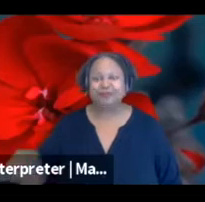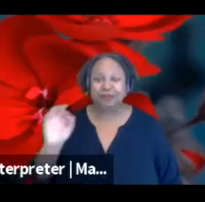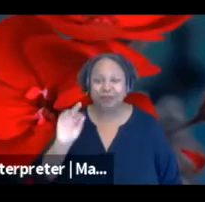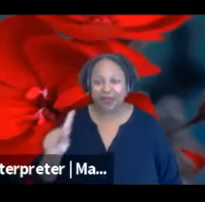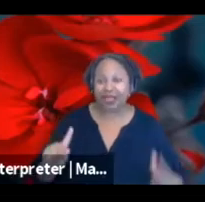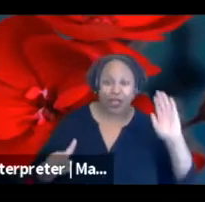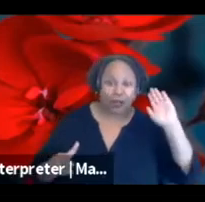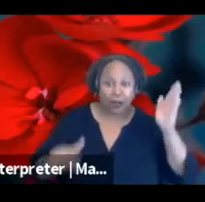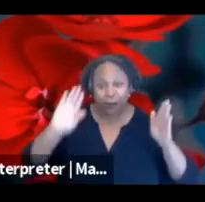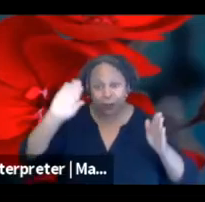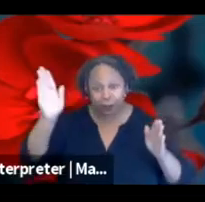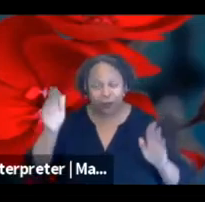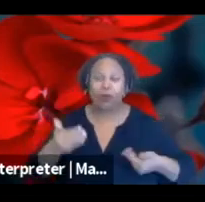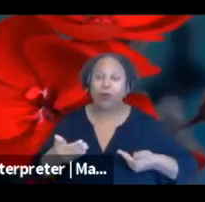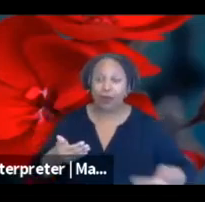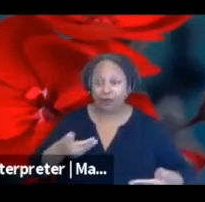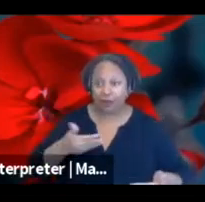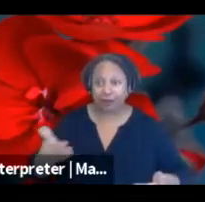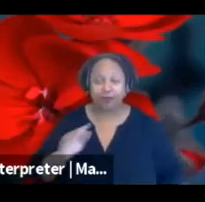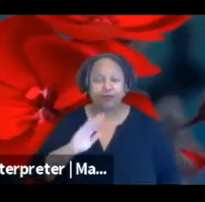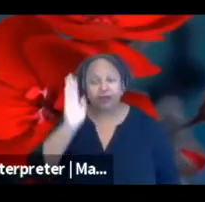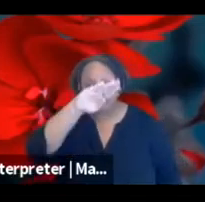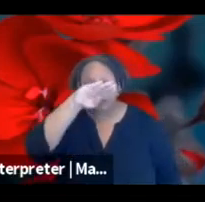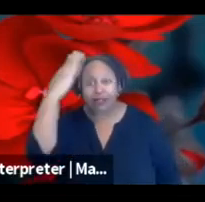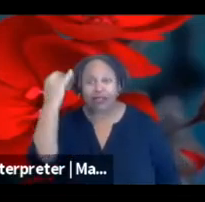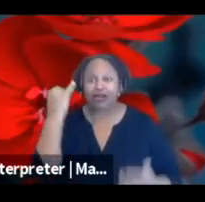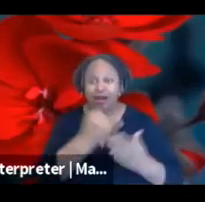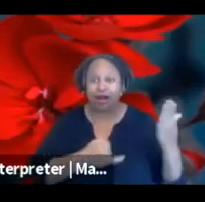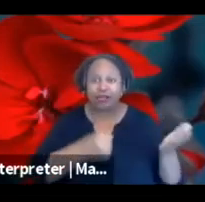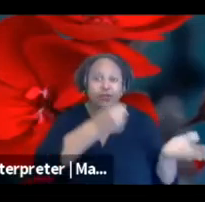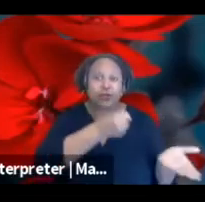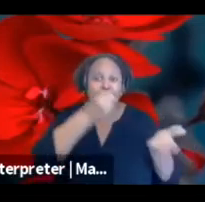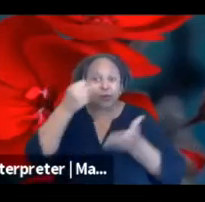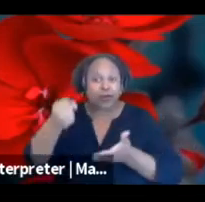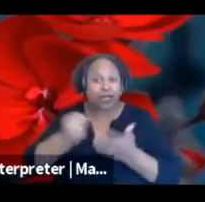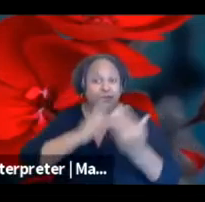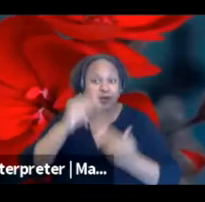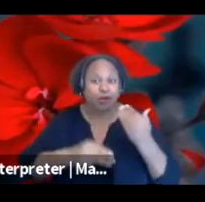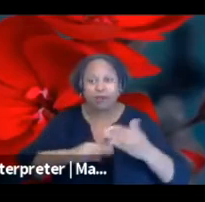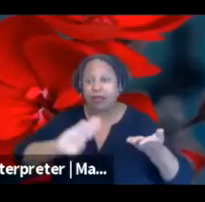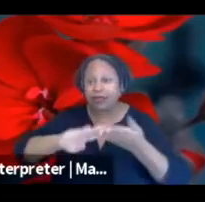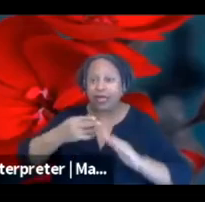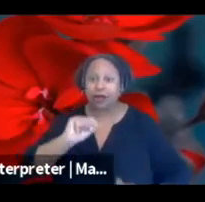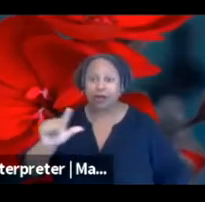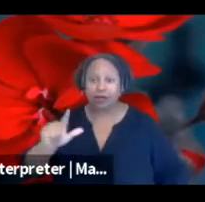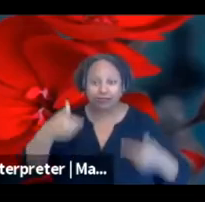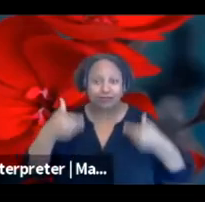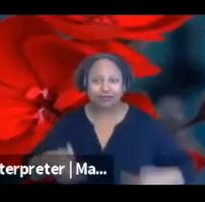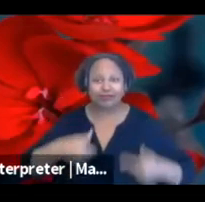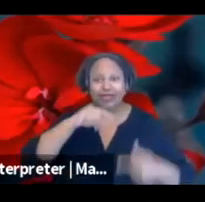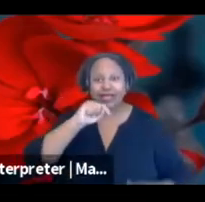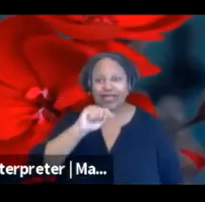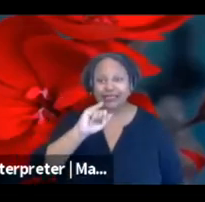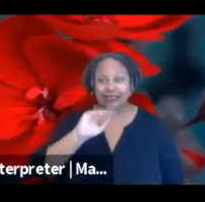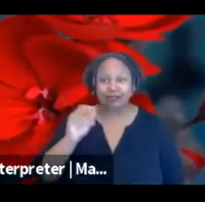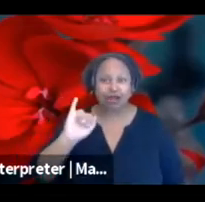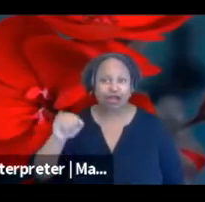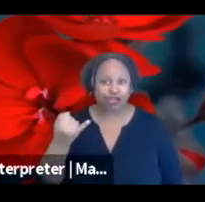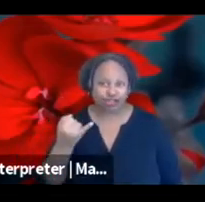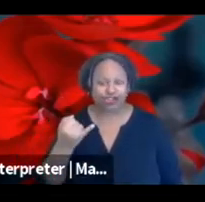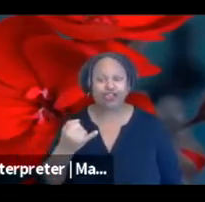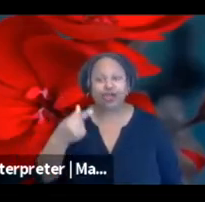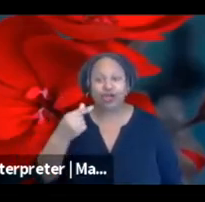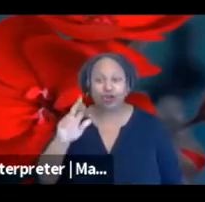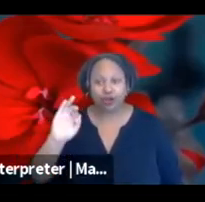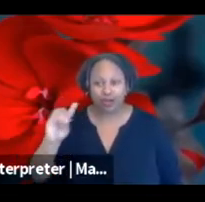Hi everyone, welcome to the Black Arts Grant Program Town Hall. My name is Tamaj Gharad, I'm the Outreach and Access